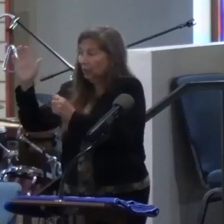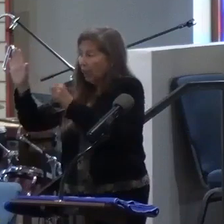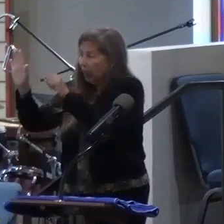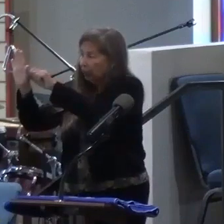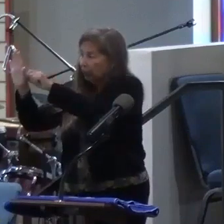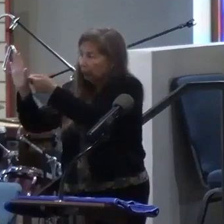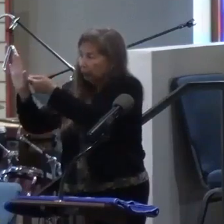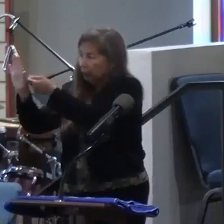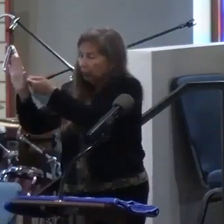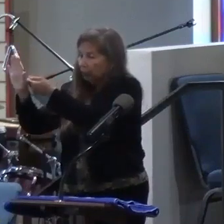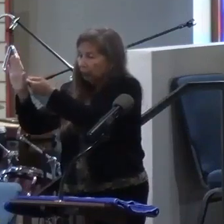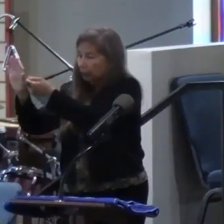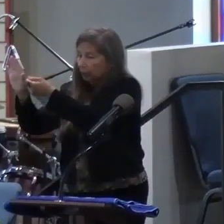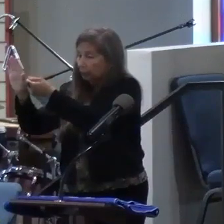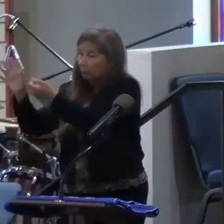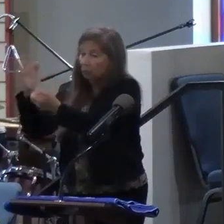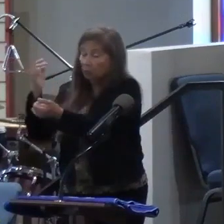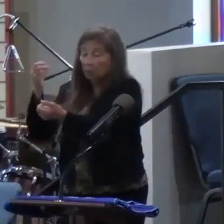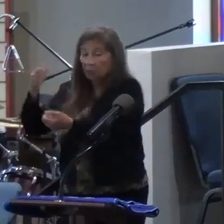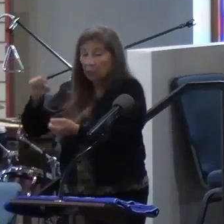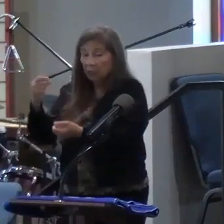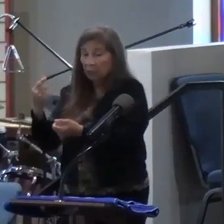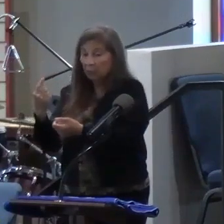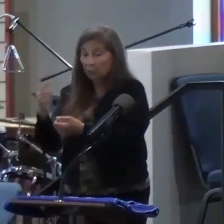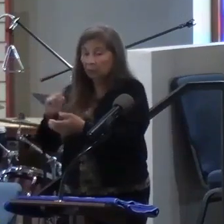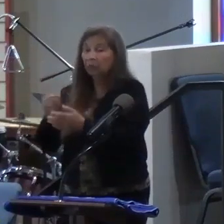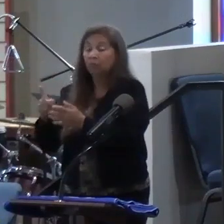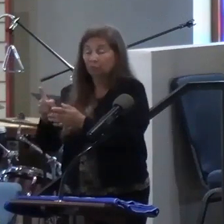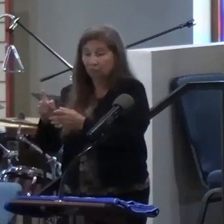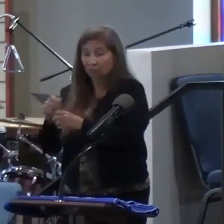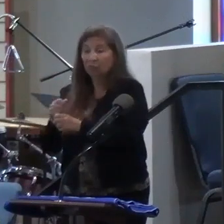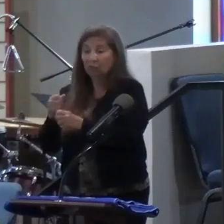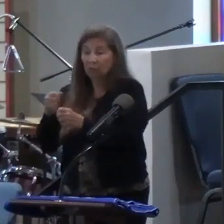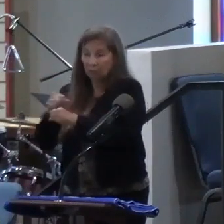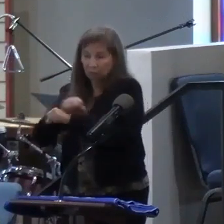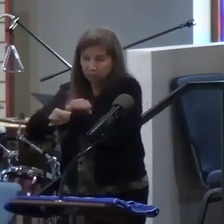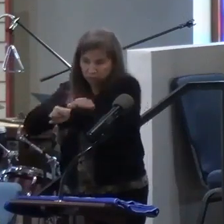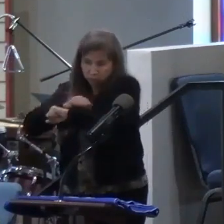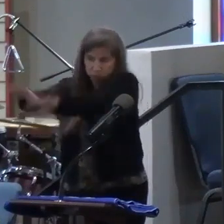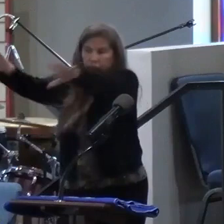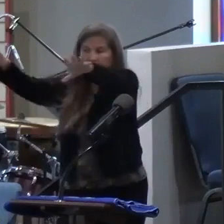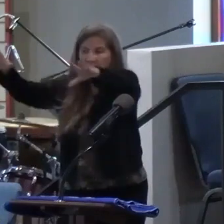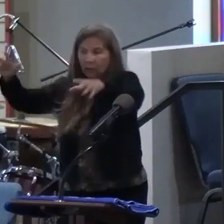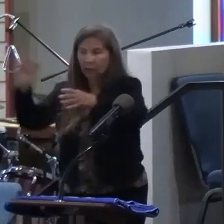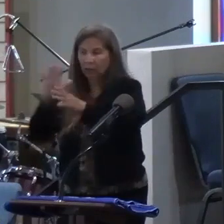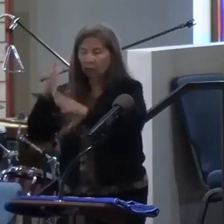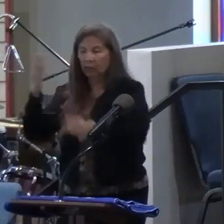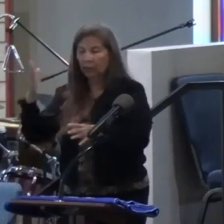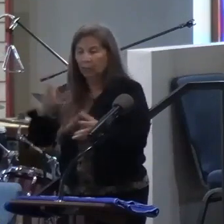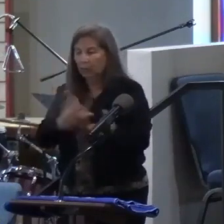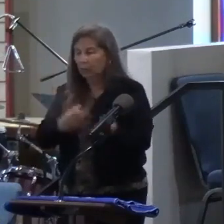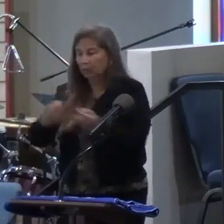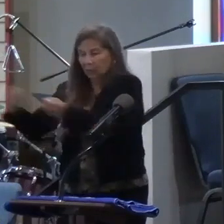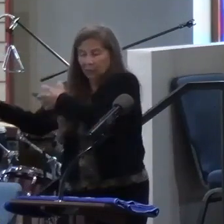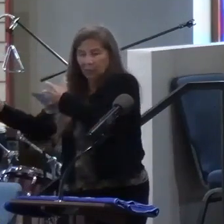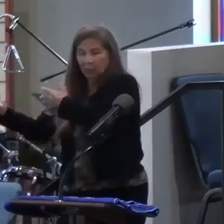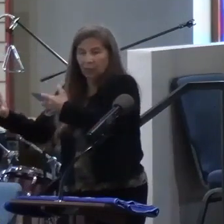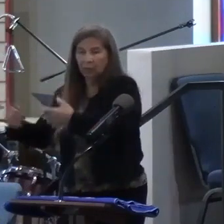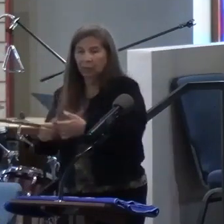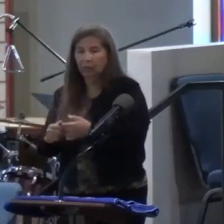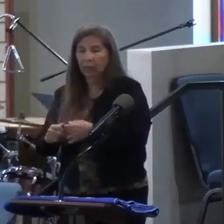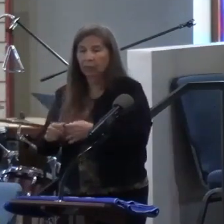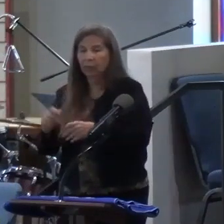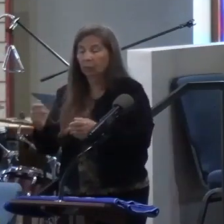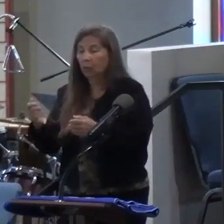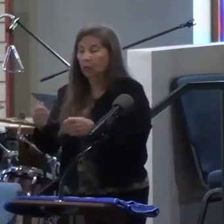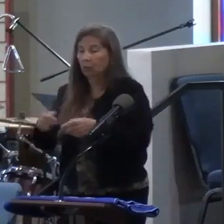Thinking at any moment, actually, they probably wouldn't even knock. They probably just blast through the door and come and take them all away. And it says,